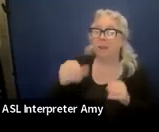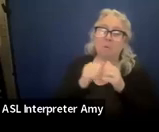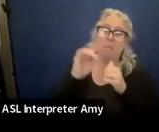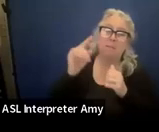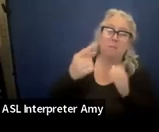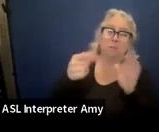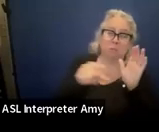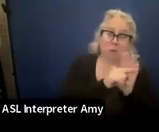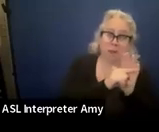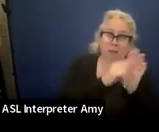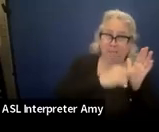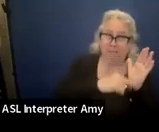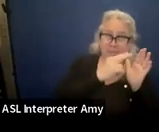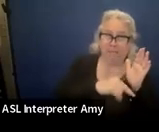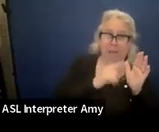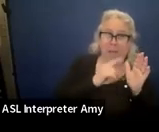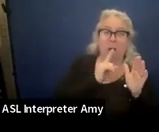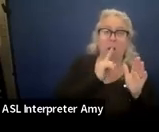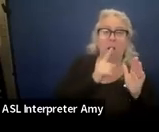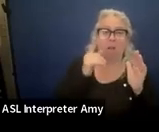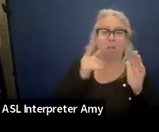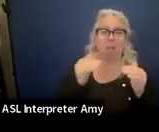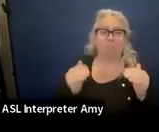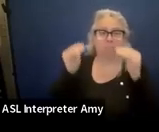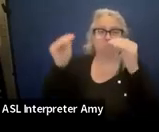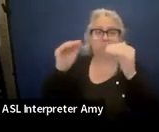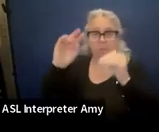grade passage, are you moving them on to the second grade passage?